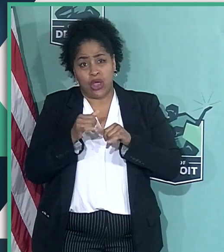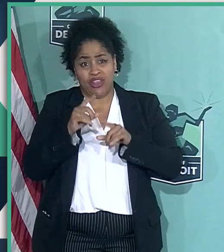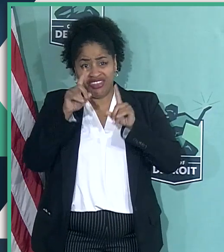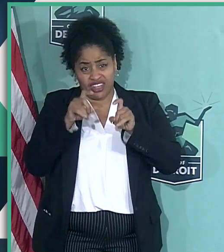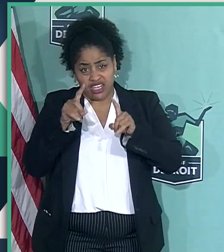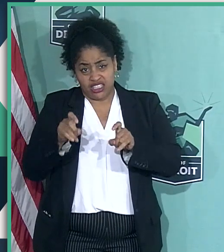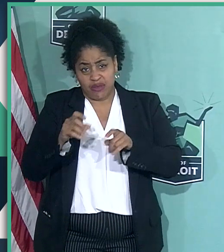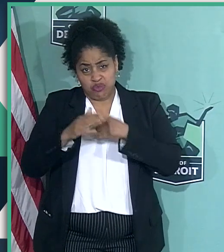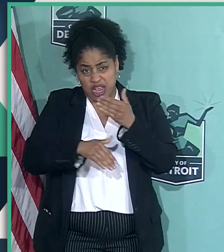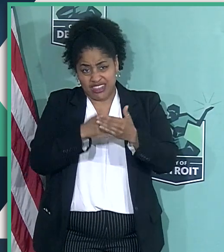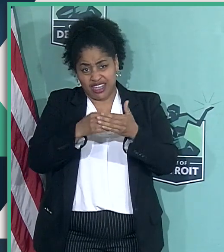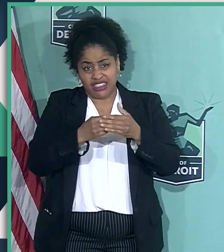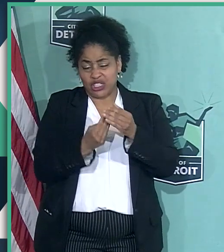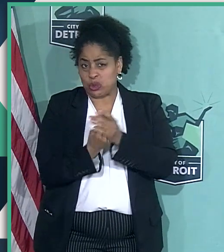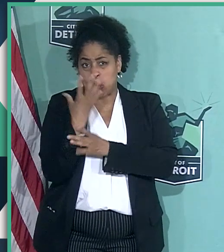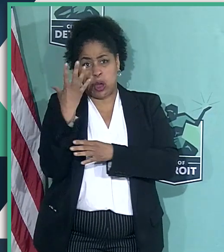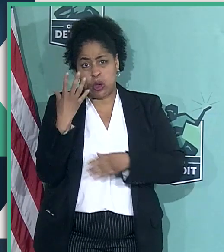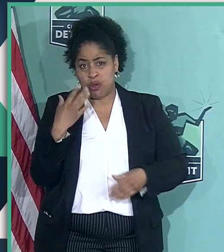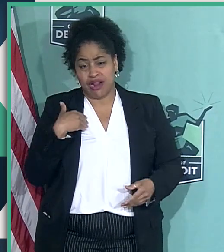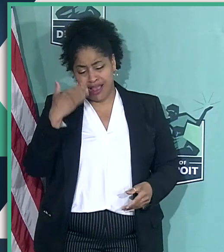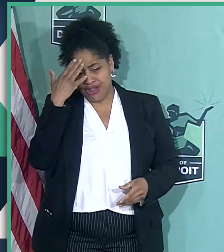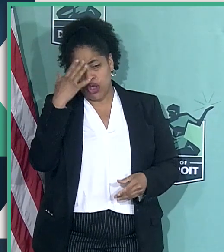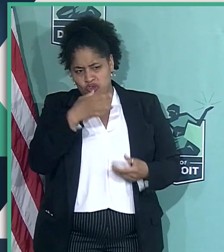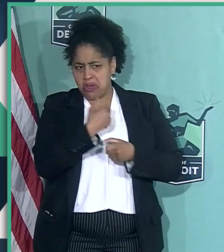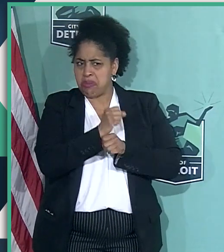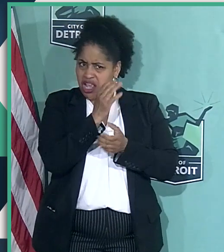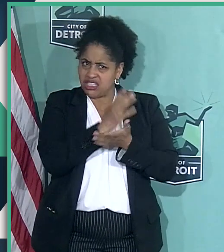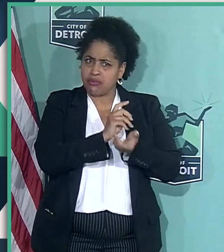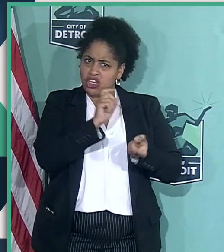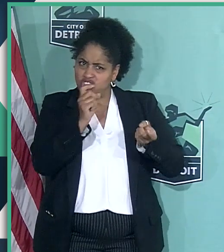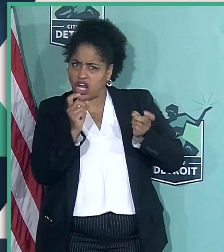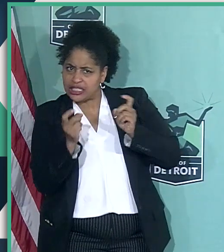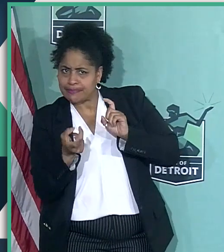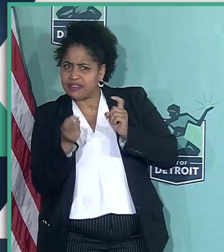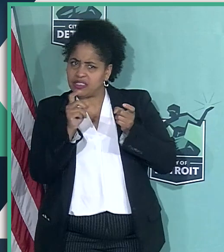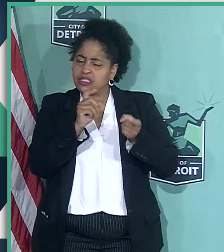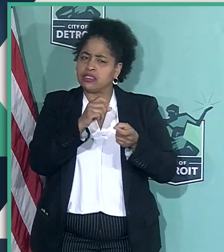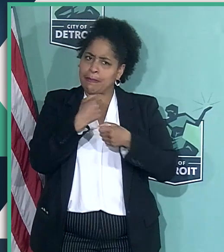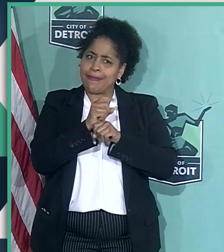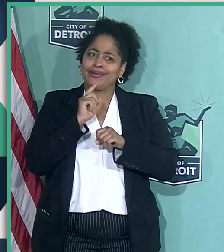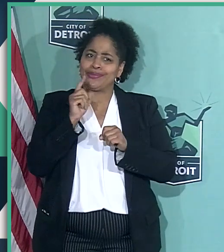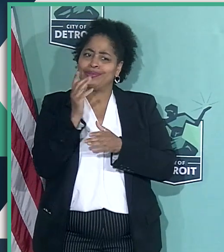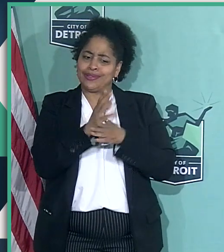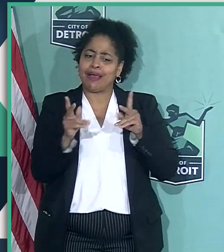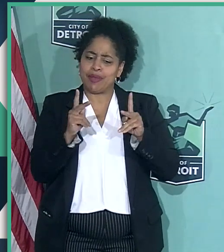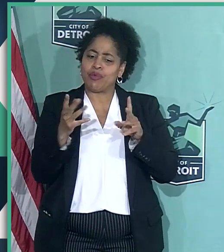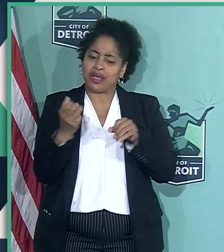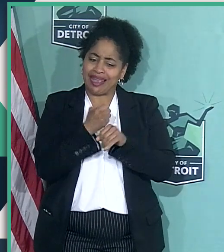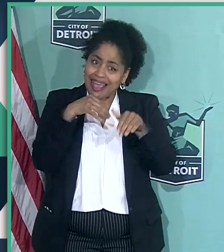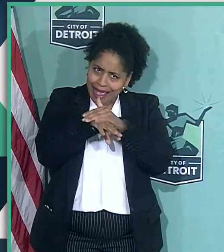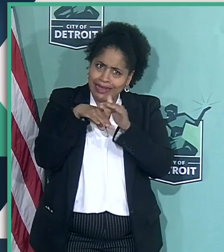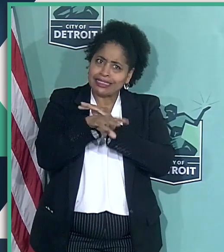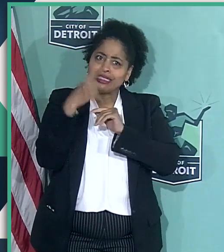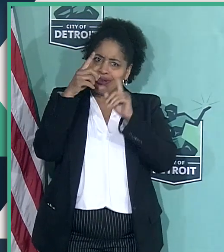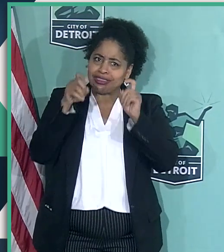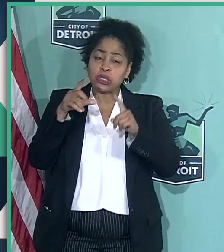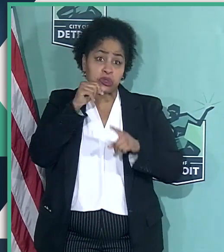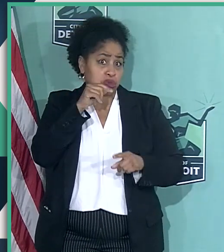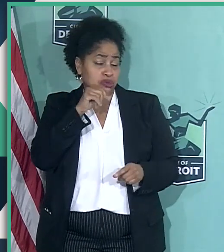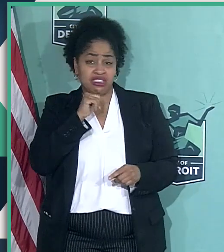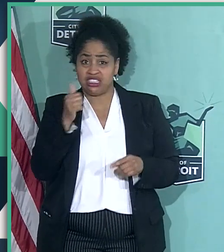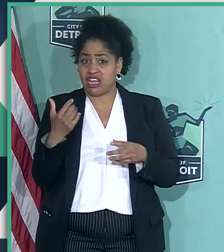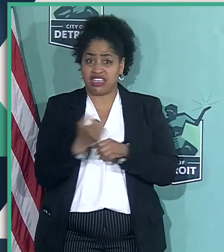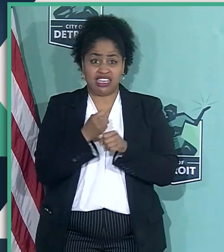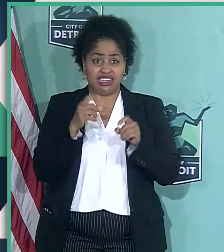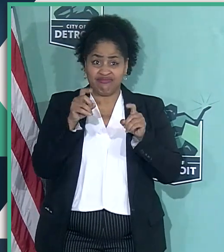knowing that you've made some adjustments to make certain folks can have access to testing who might not have it otherwise.